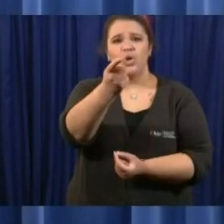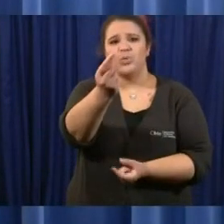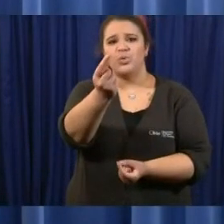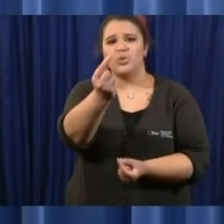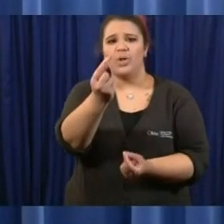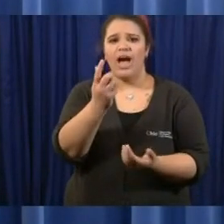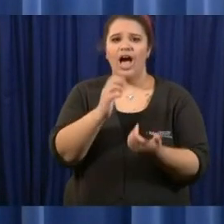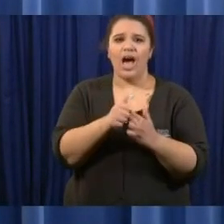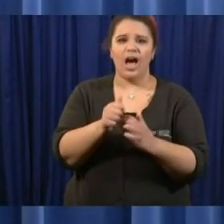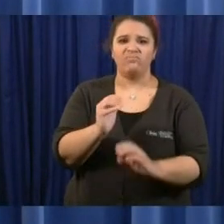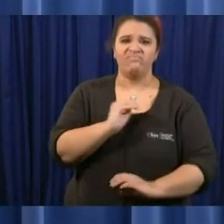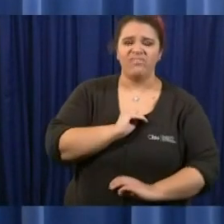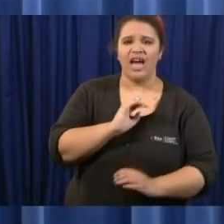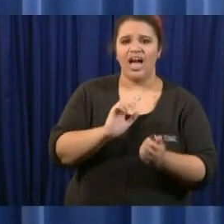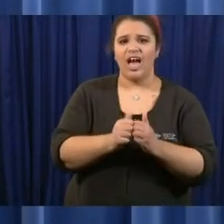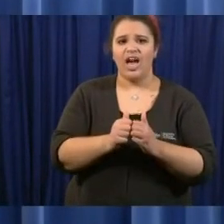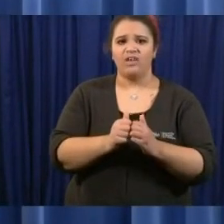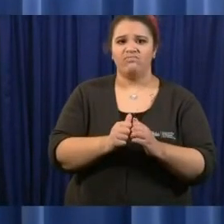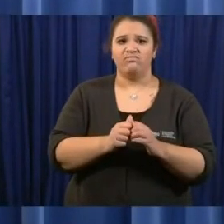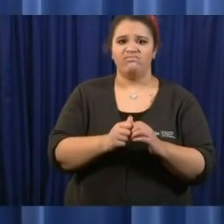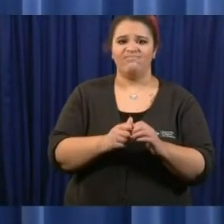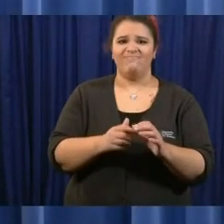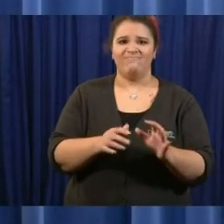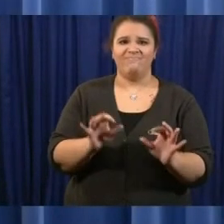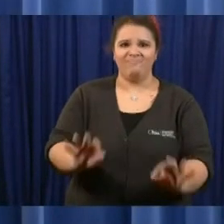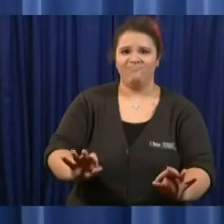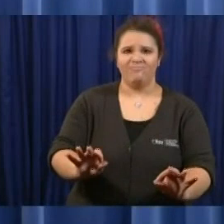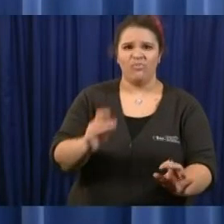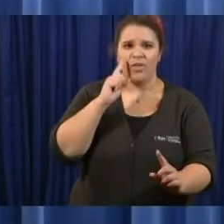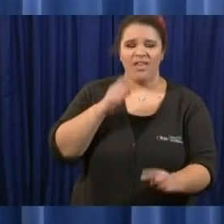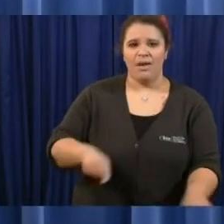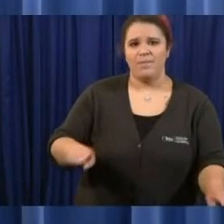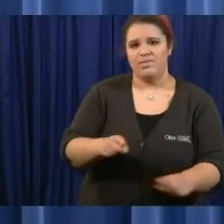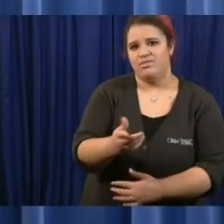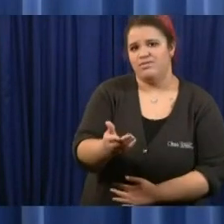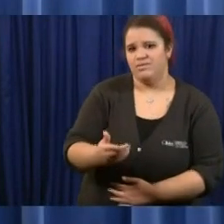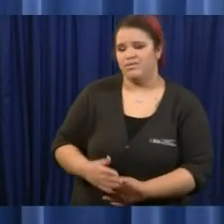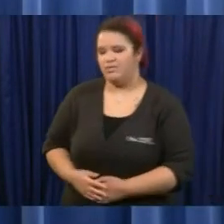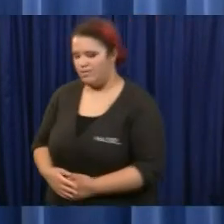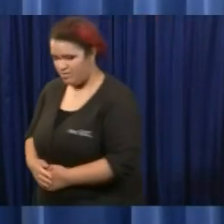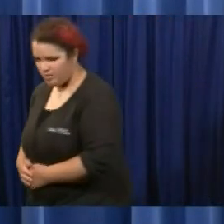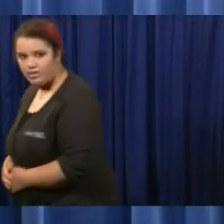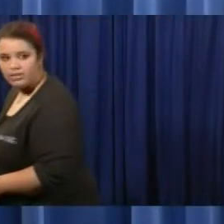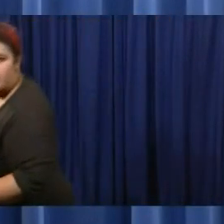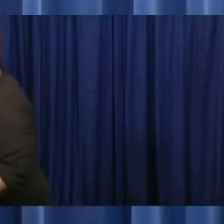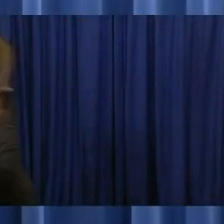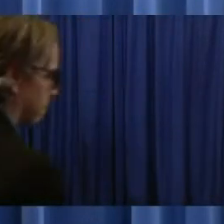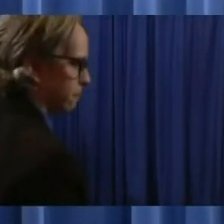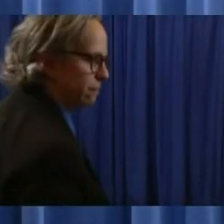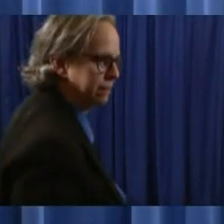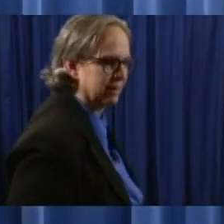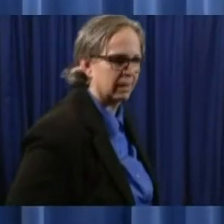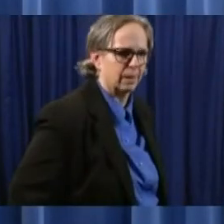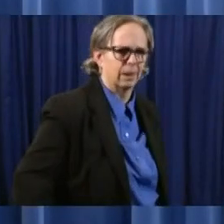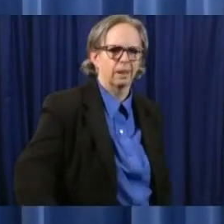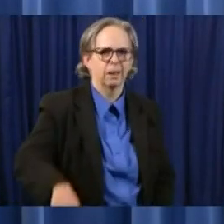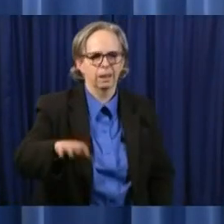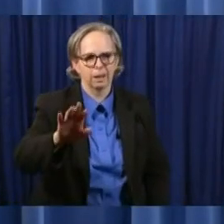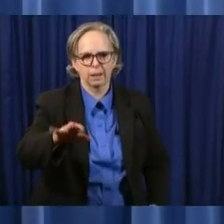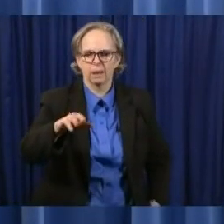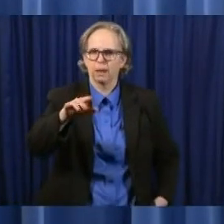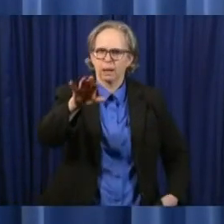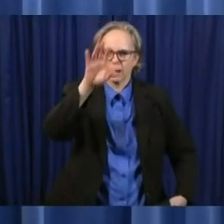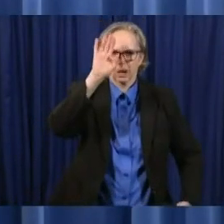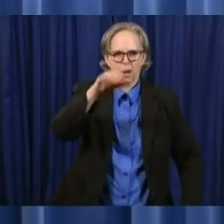this is difficult circumstances it certainly is difficult circumstances for a state employee who is